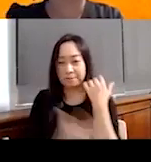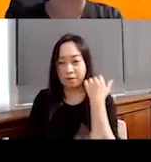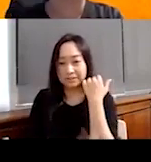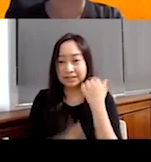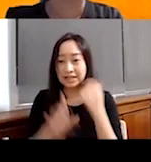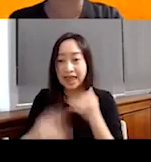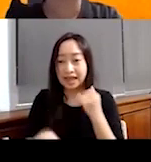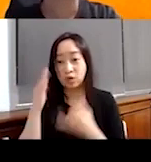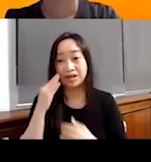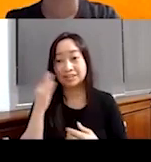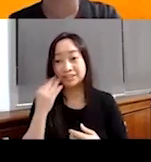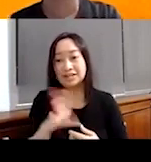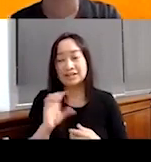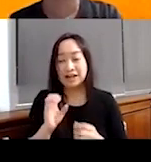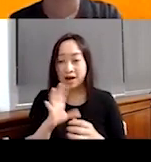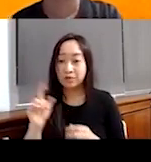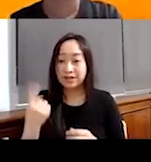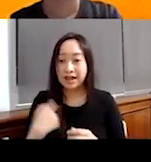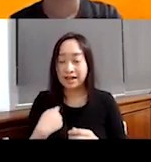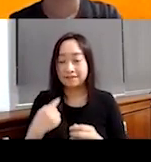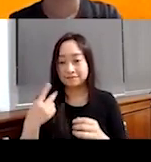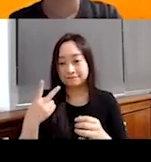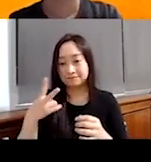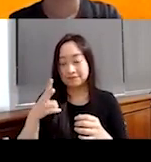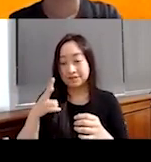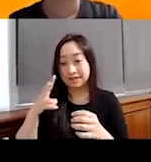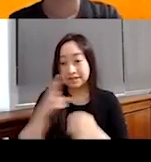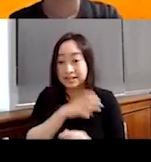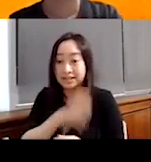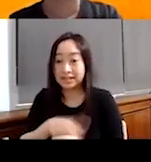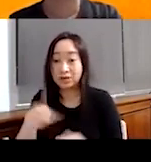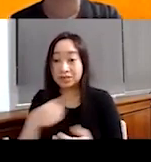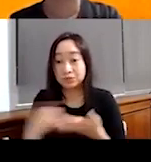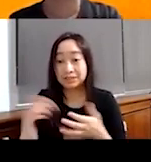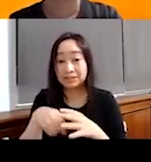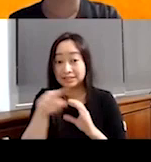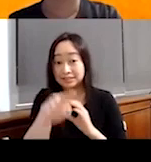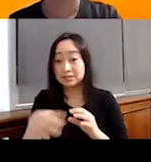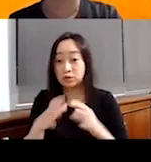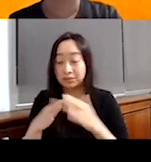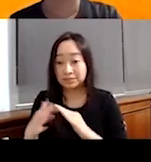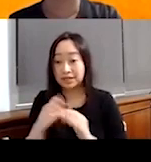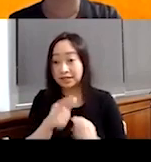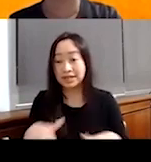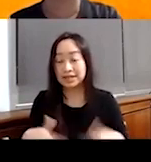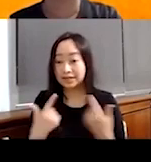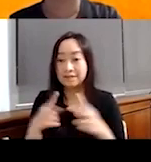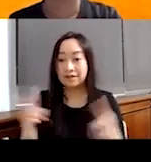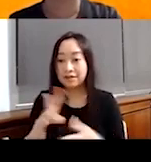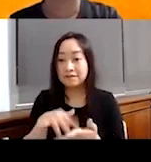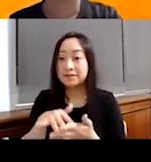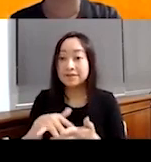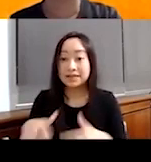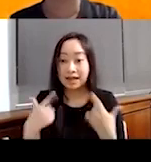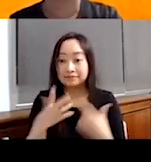knowledge. So there's not, you know, there's only a mobile clinic once a week in a lot of these communities. And they live very vulnerable lives. And two,